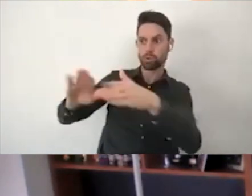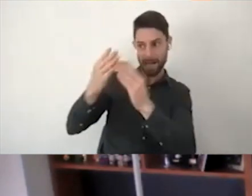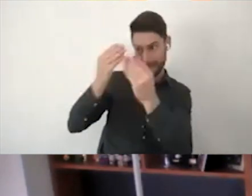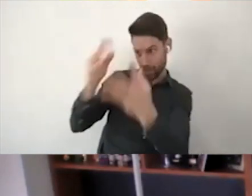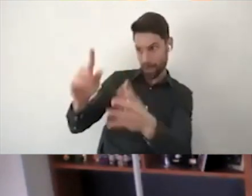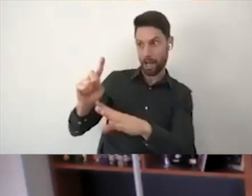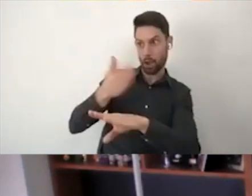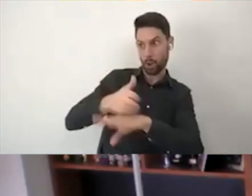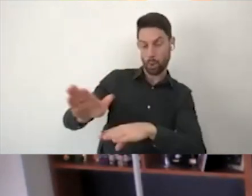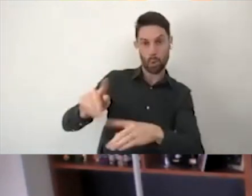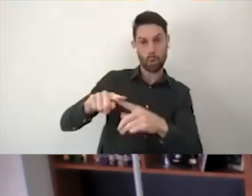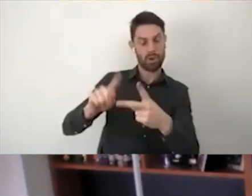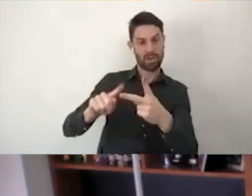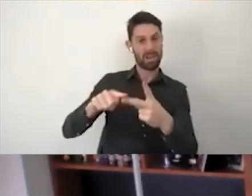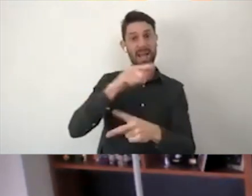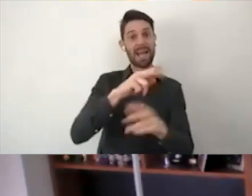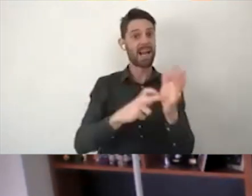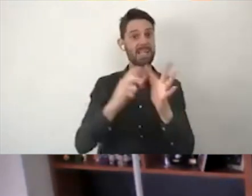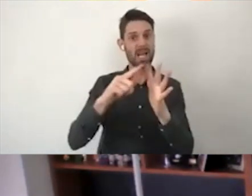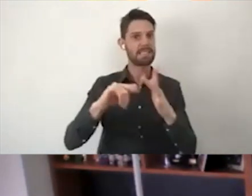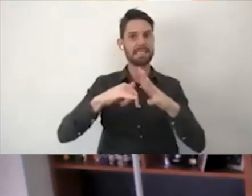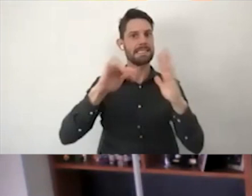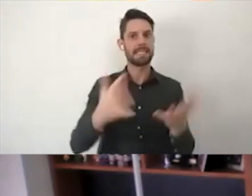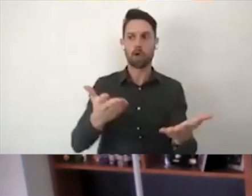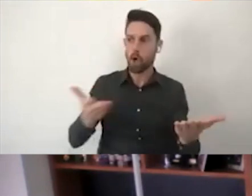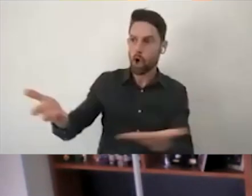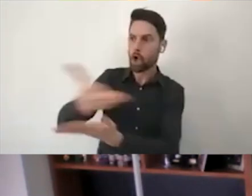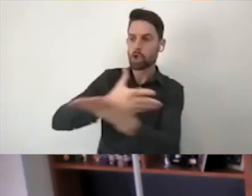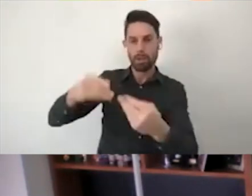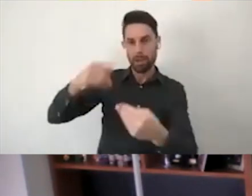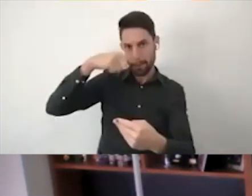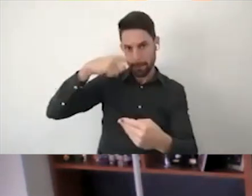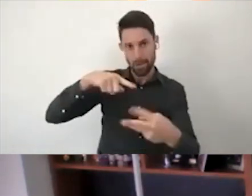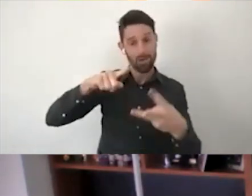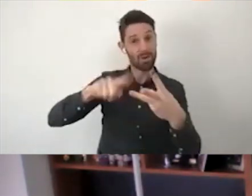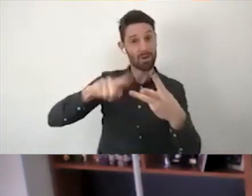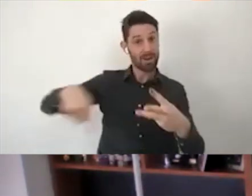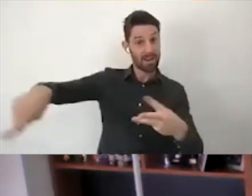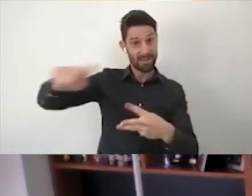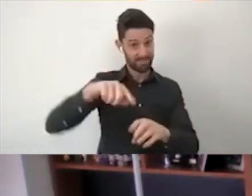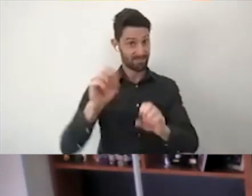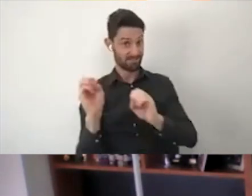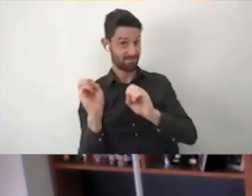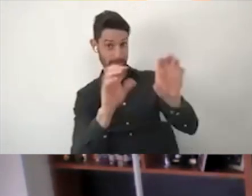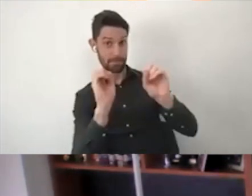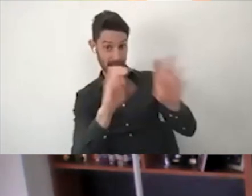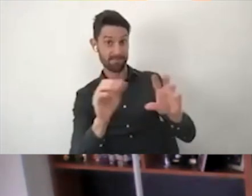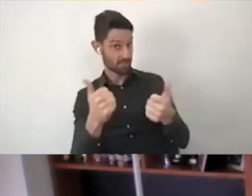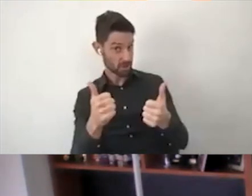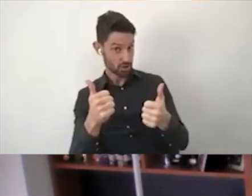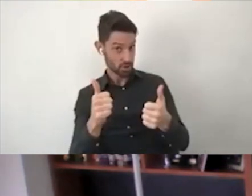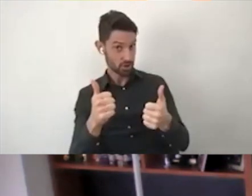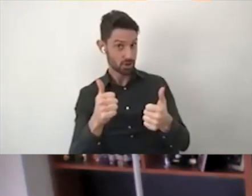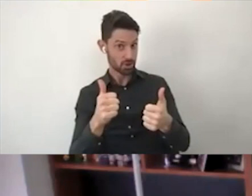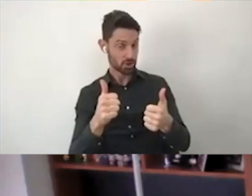consultation and feedback has been given from, has been taken from the community, as